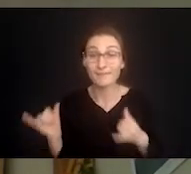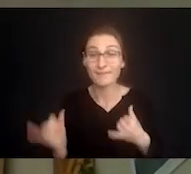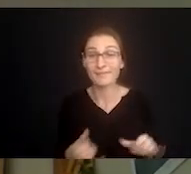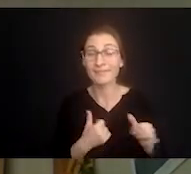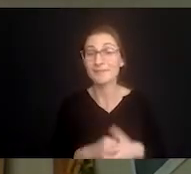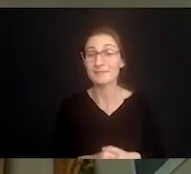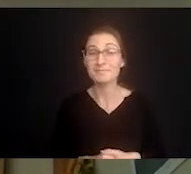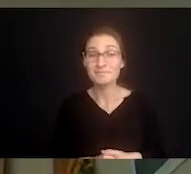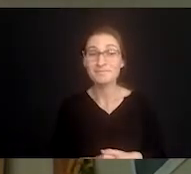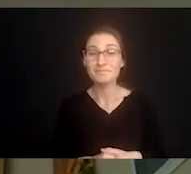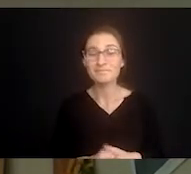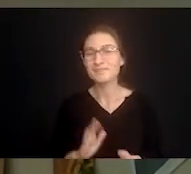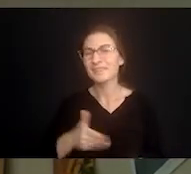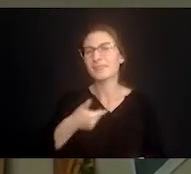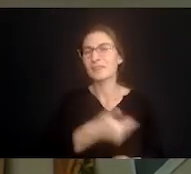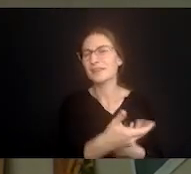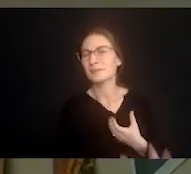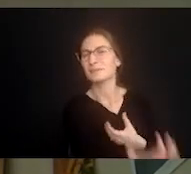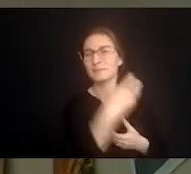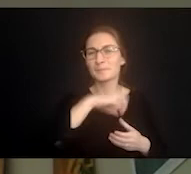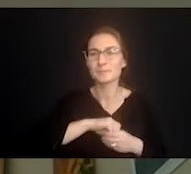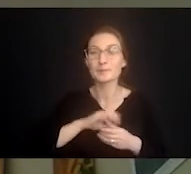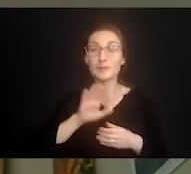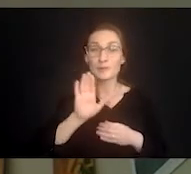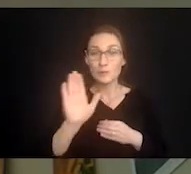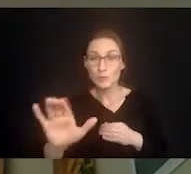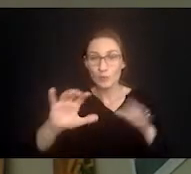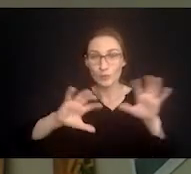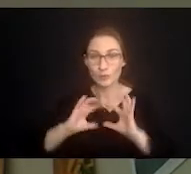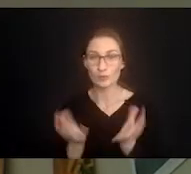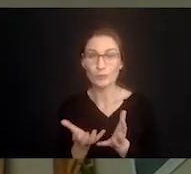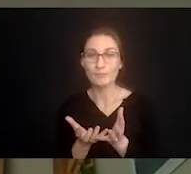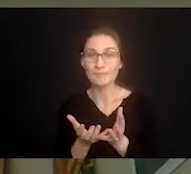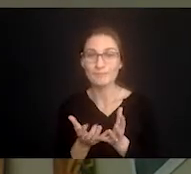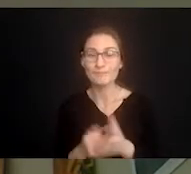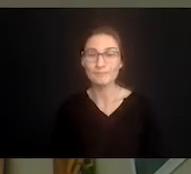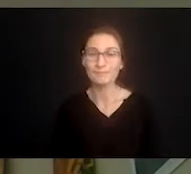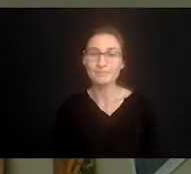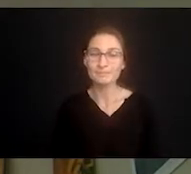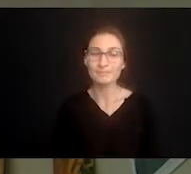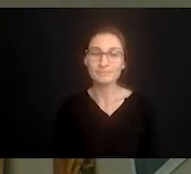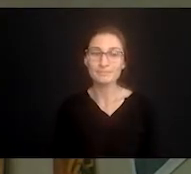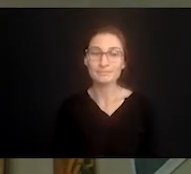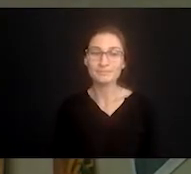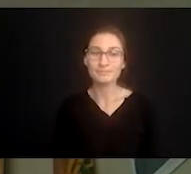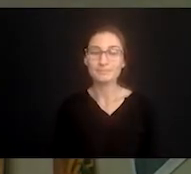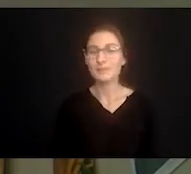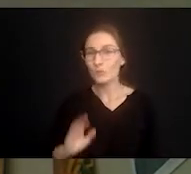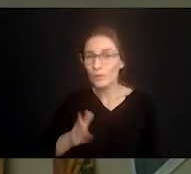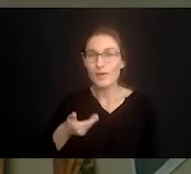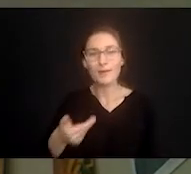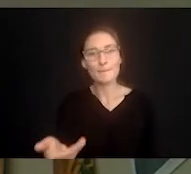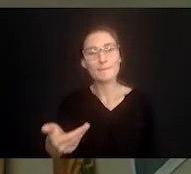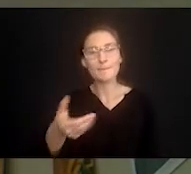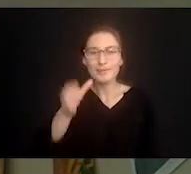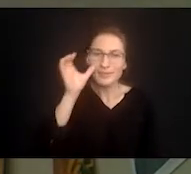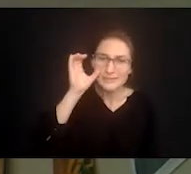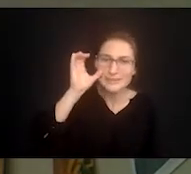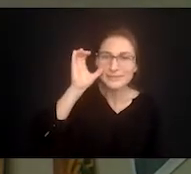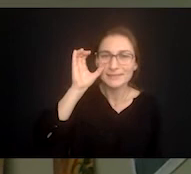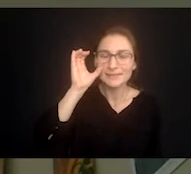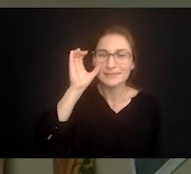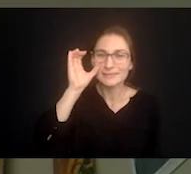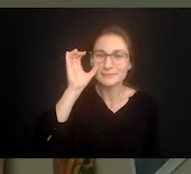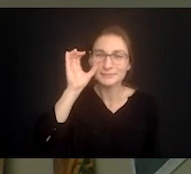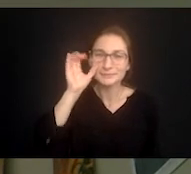more or whatever else is going on but invite people to become a part of your circle and welcome them in listen to what's going on